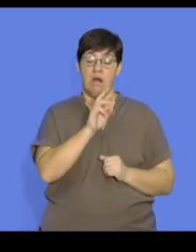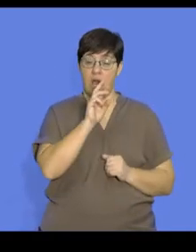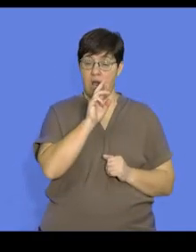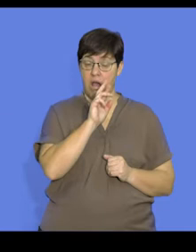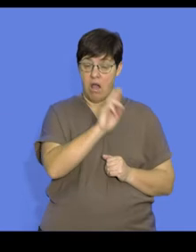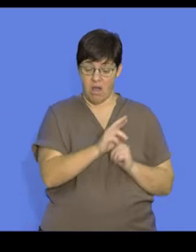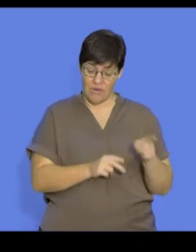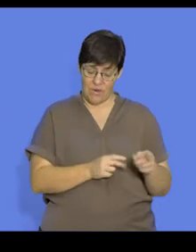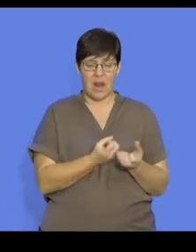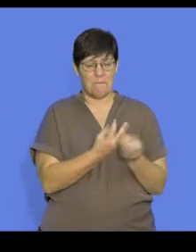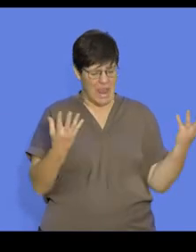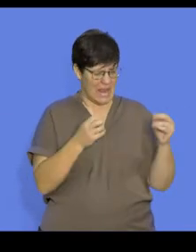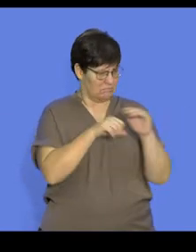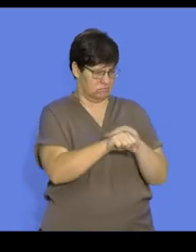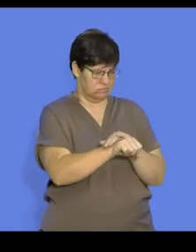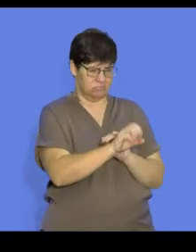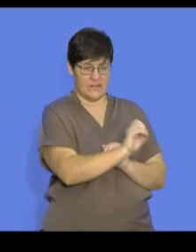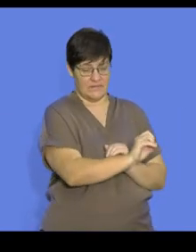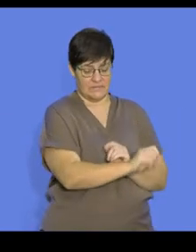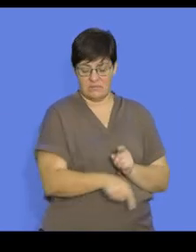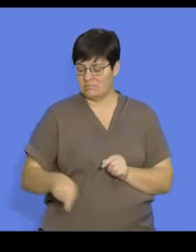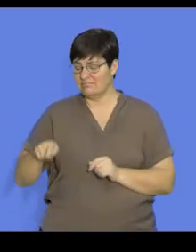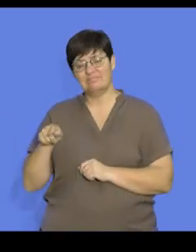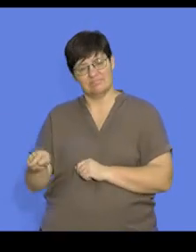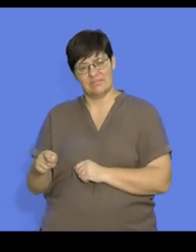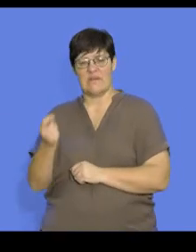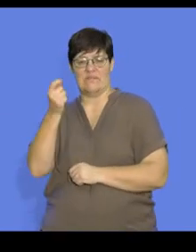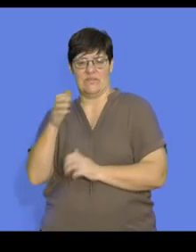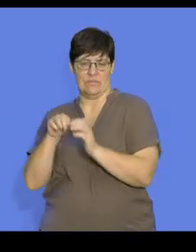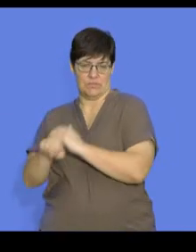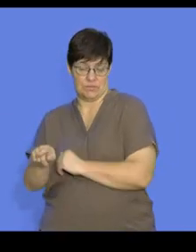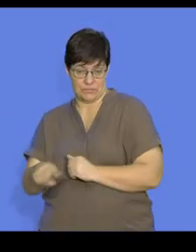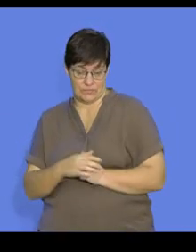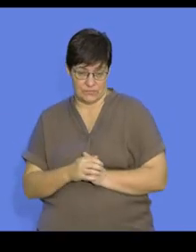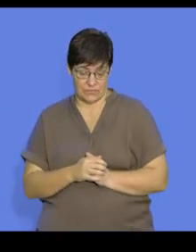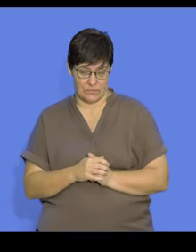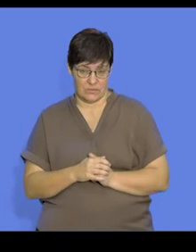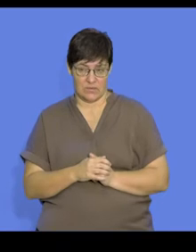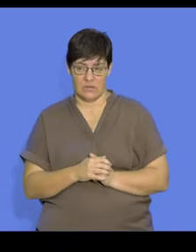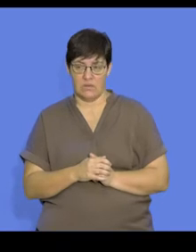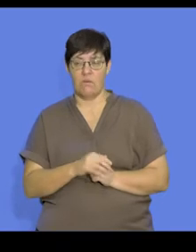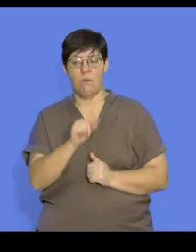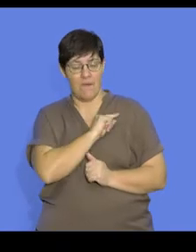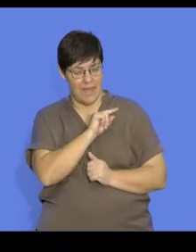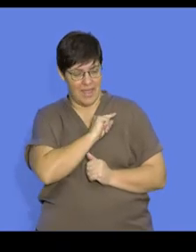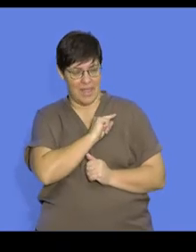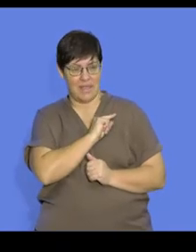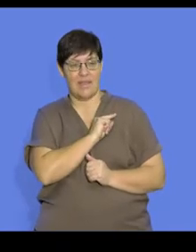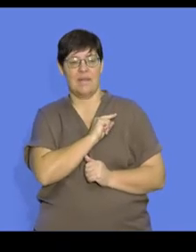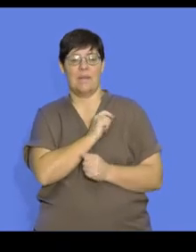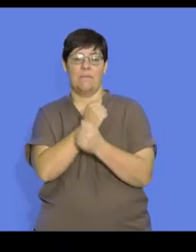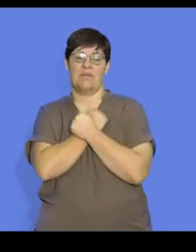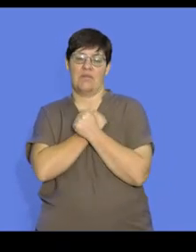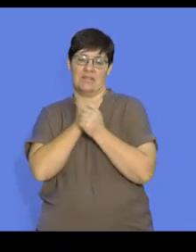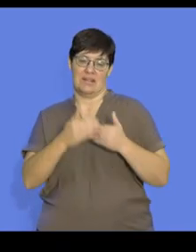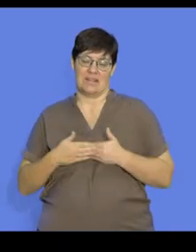strategy, we have many offsprings that are produced, whereas in the K strategy, we have fewer. And this has got to do with the level or the